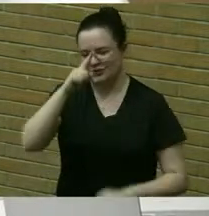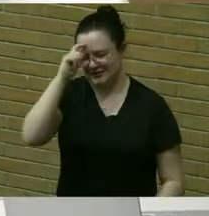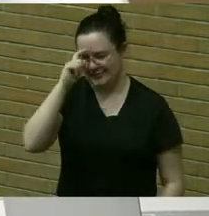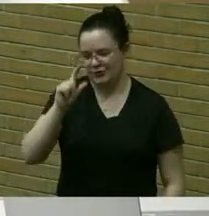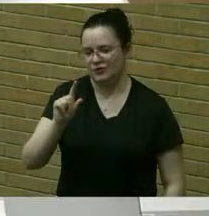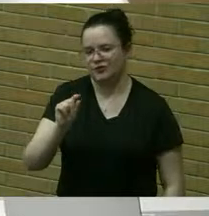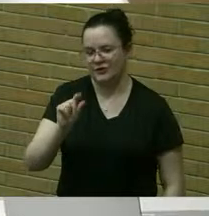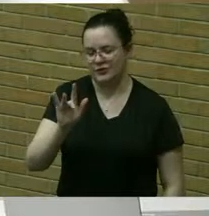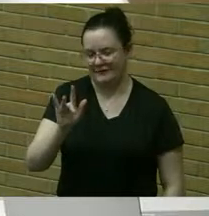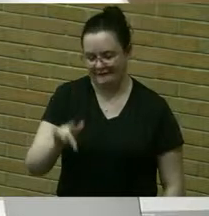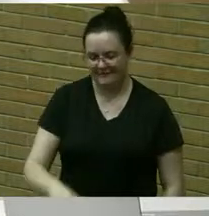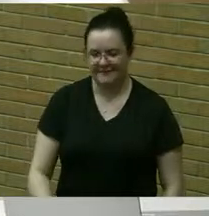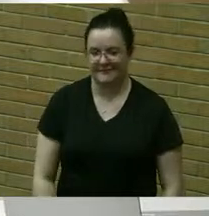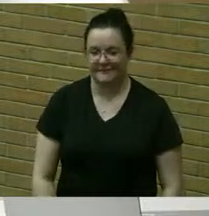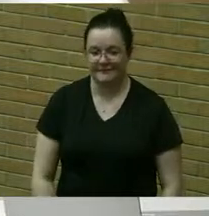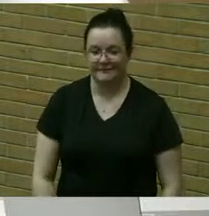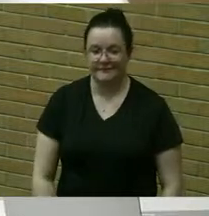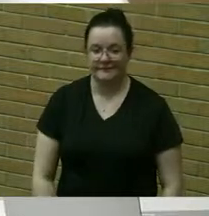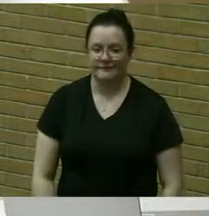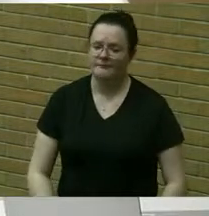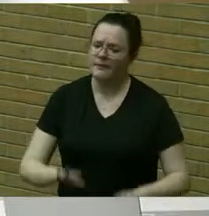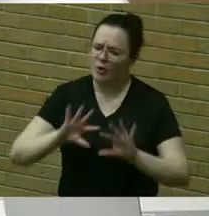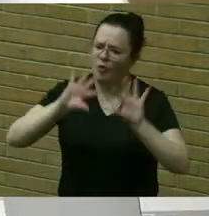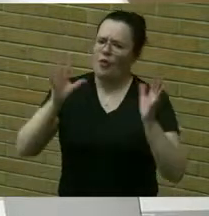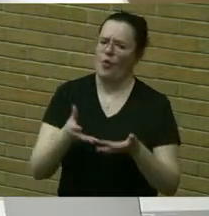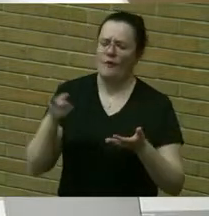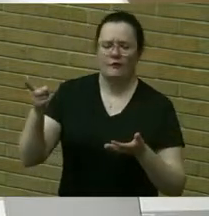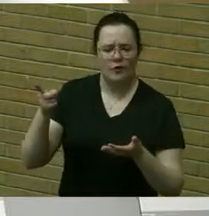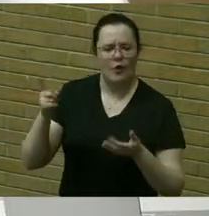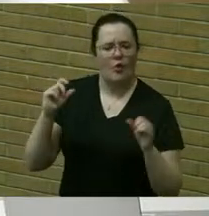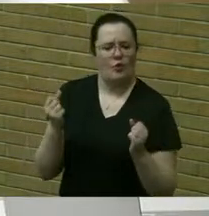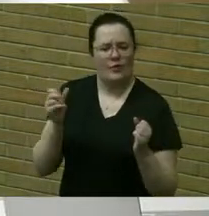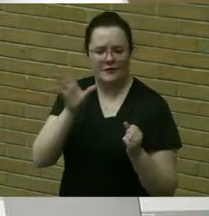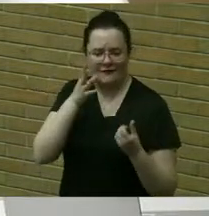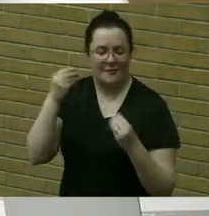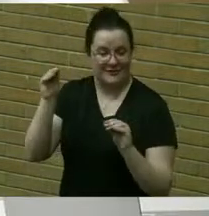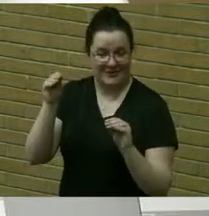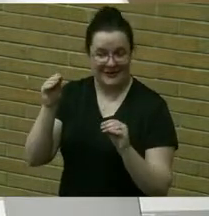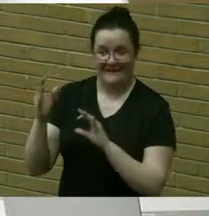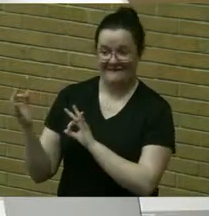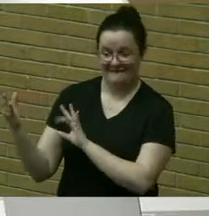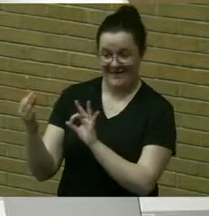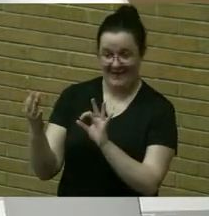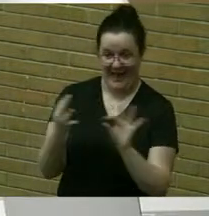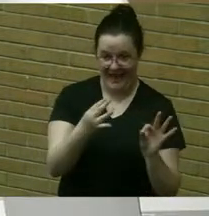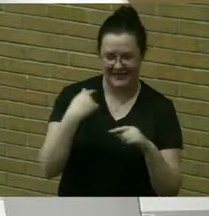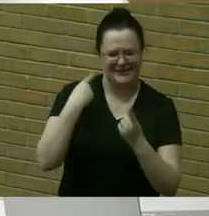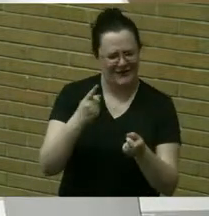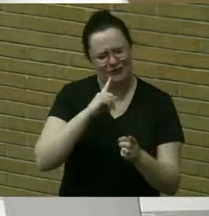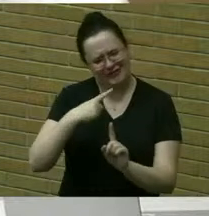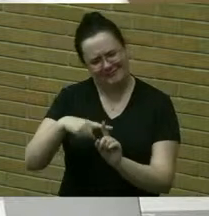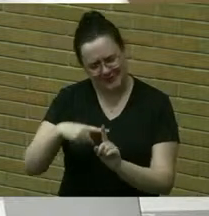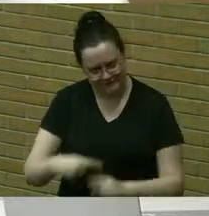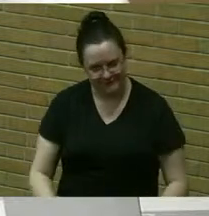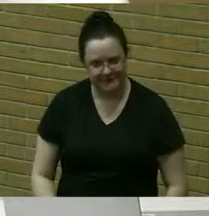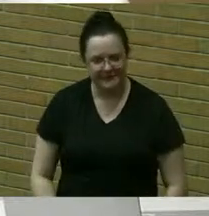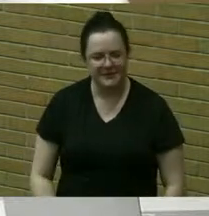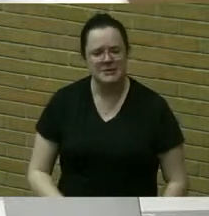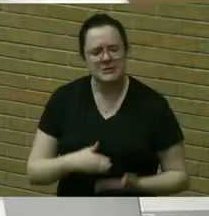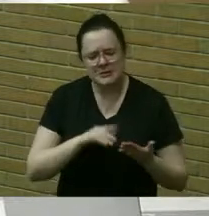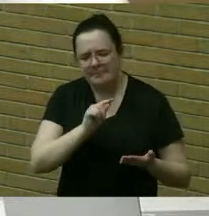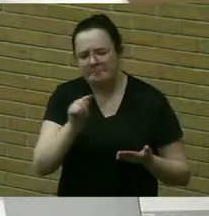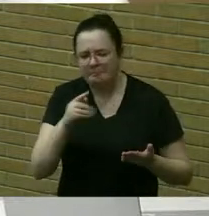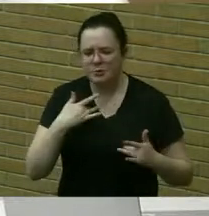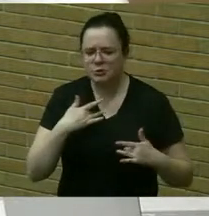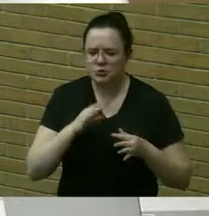overall the opening of the winter market barn engendered feedback that is overwhelmingly positive there were a few concerns with parking